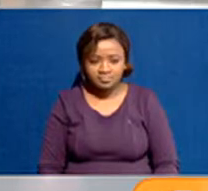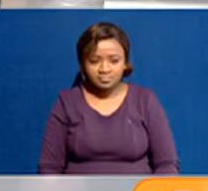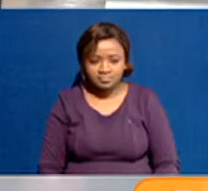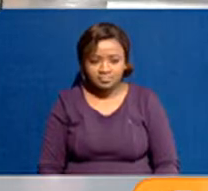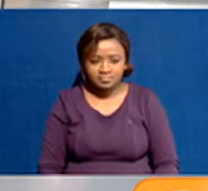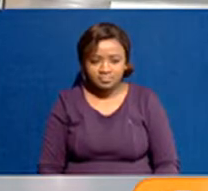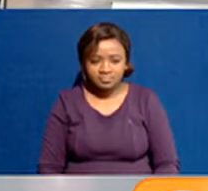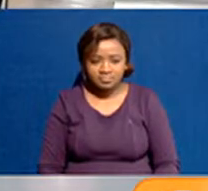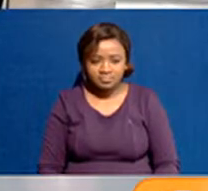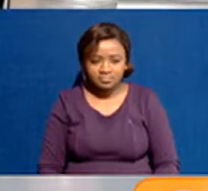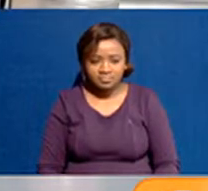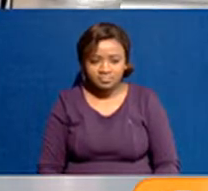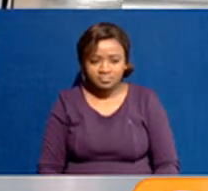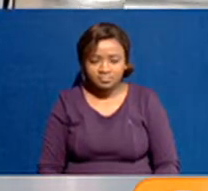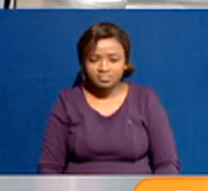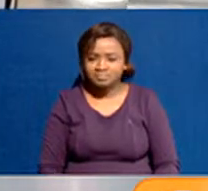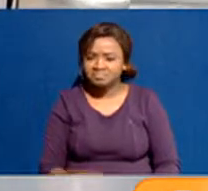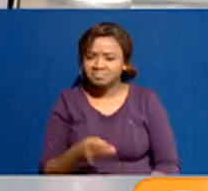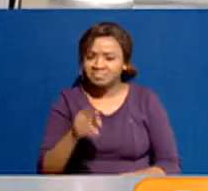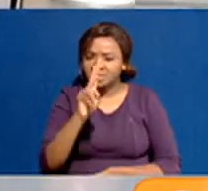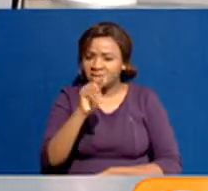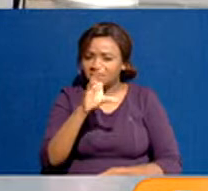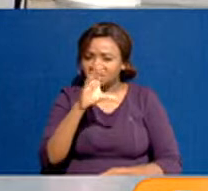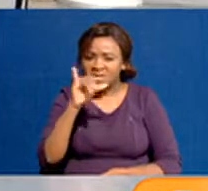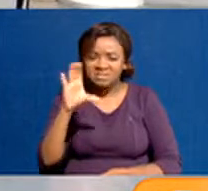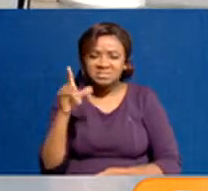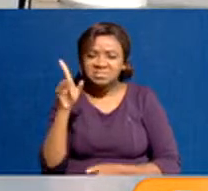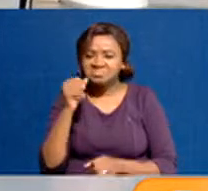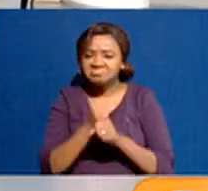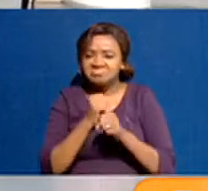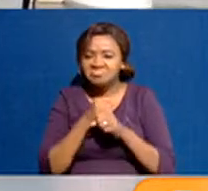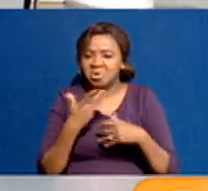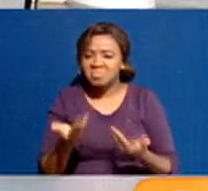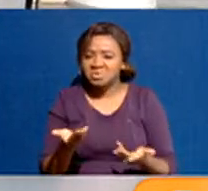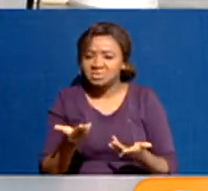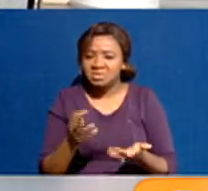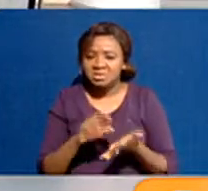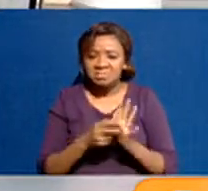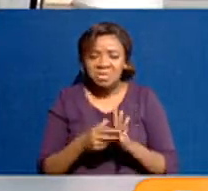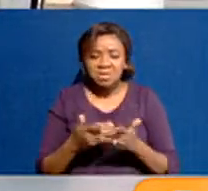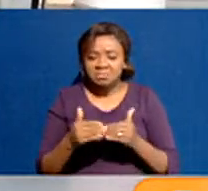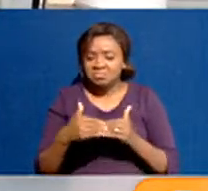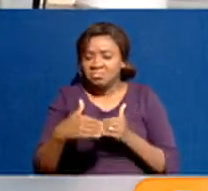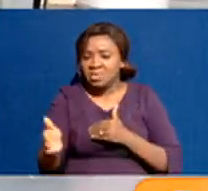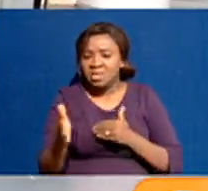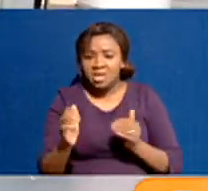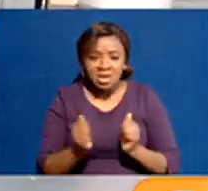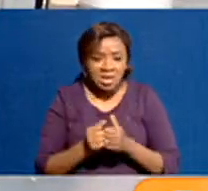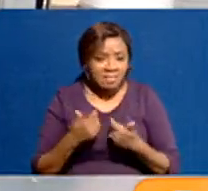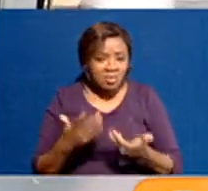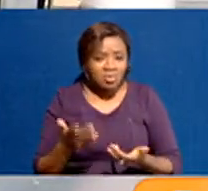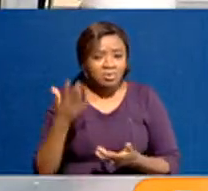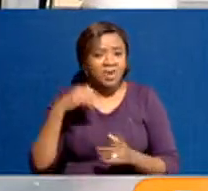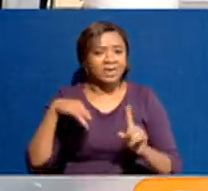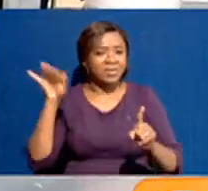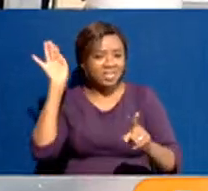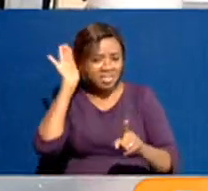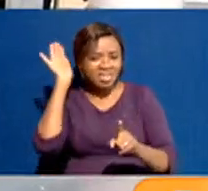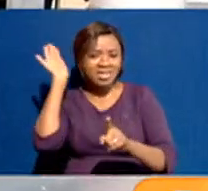Their job is to map out these hotspots, provide interventions. And Kenia's would ask this evening, what are you going to do? You know, what we're hearing is